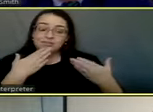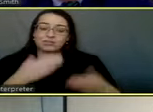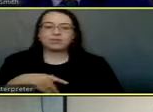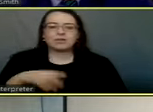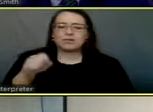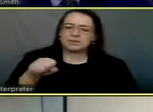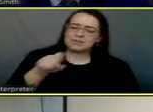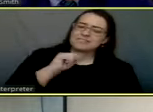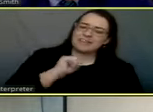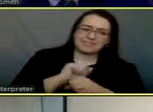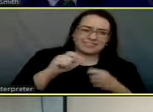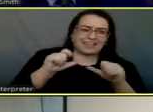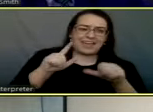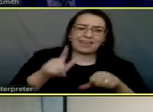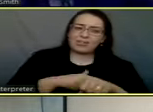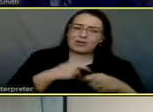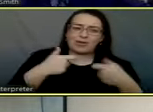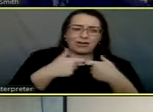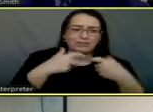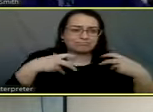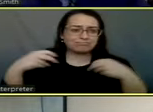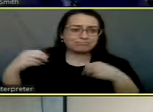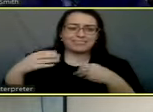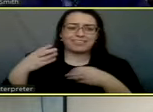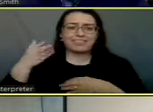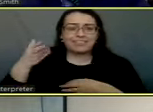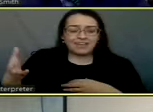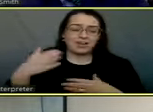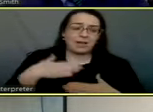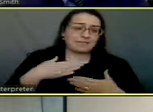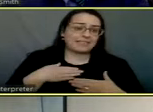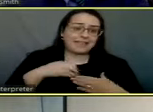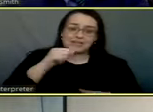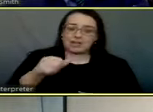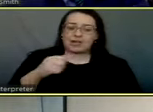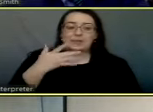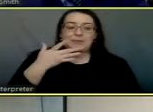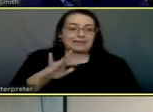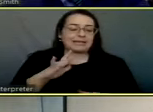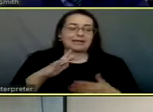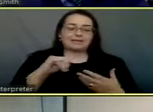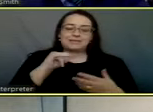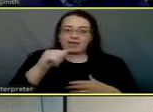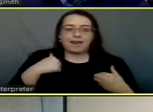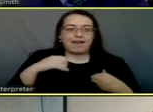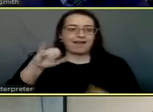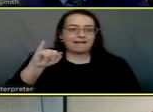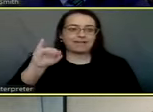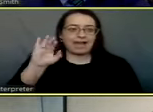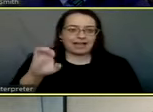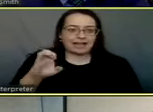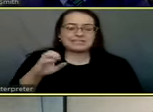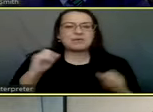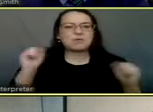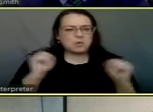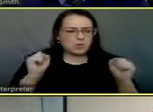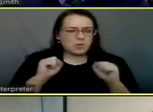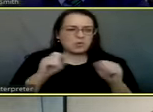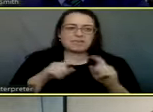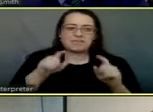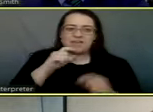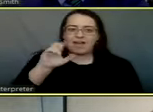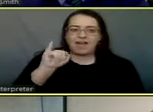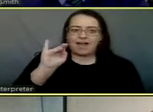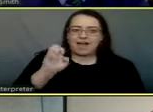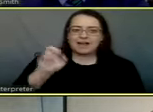They have some extended outages for sure. I'm just glad we didn't. We lucked out on the ice situation. We didn't have the ice. We had extreme cold and